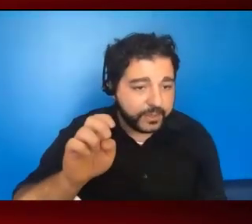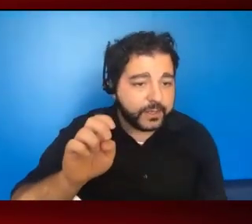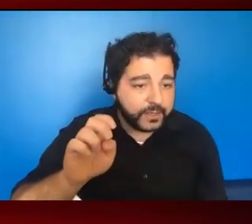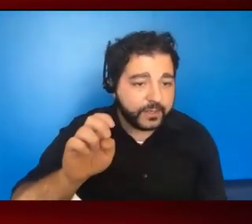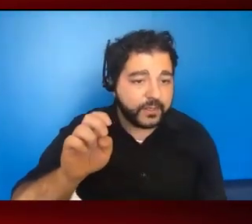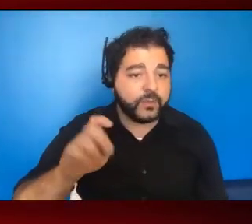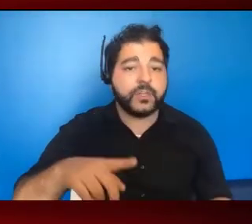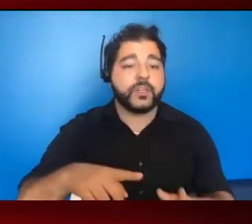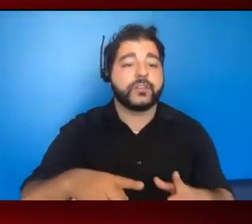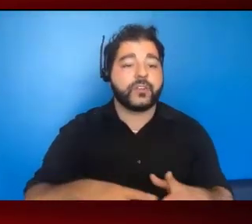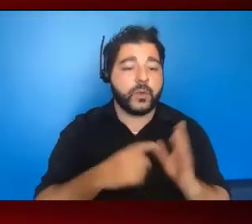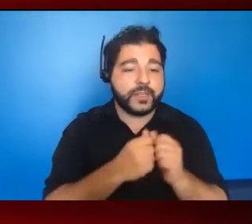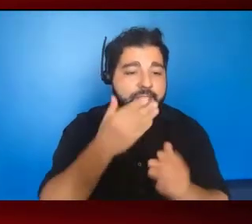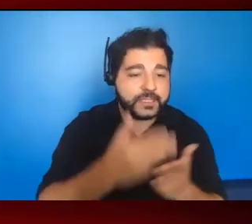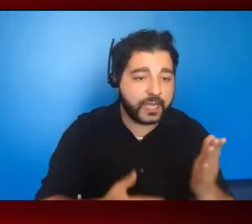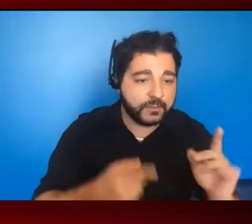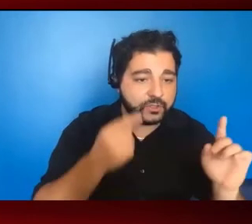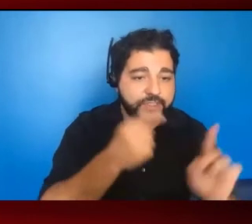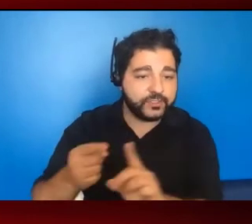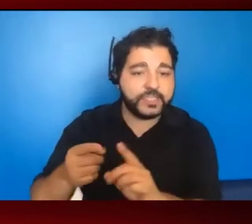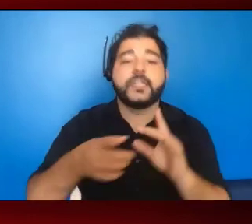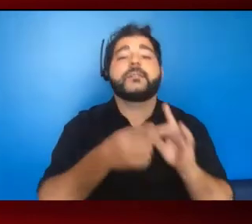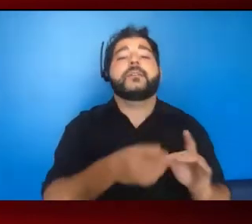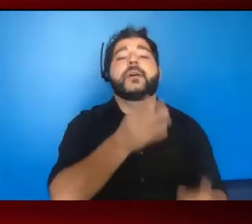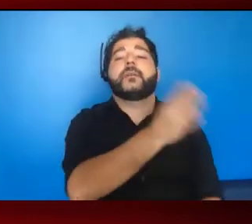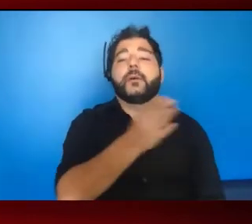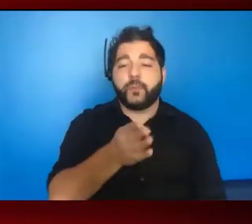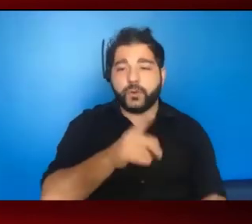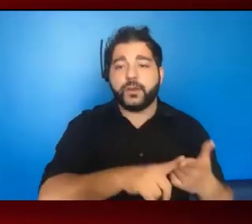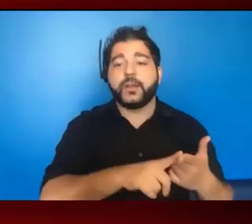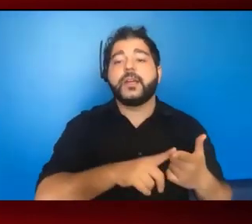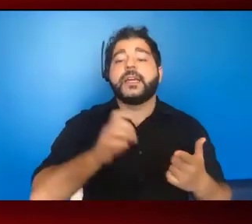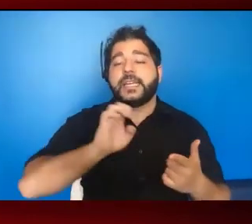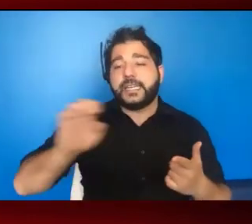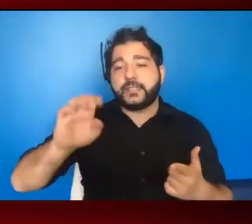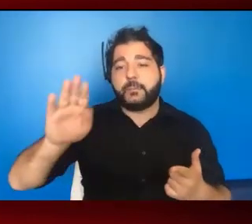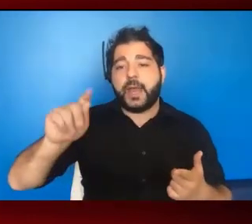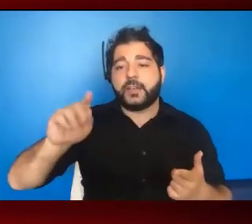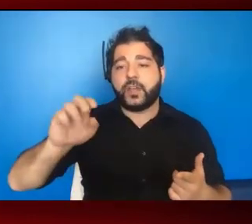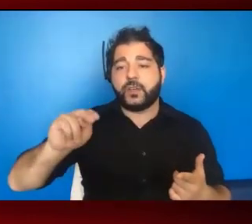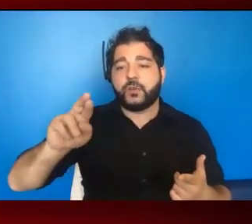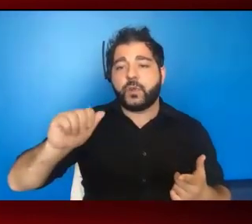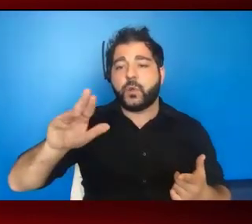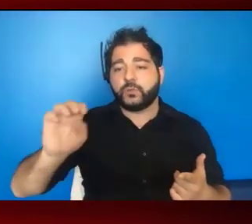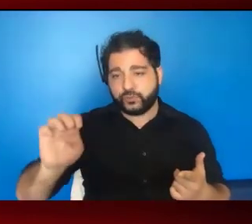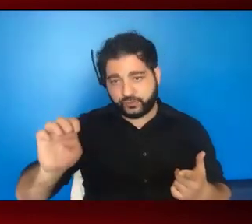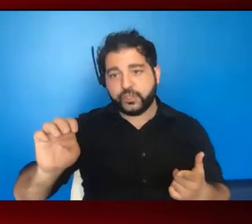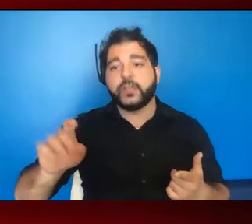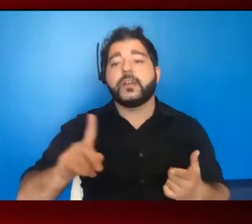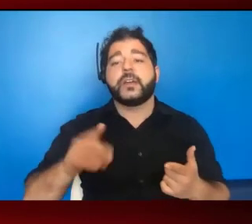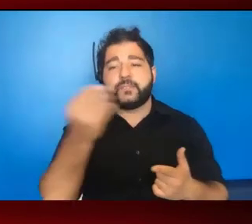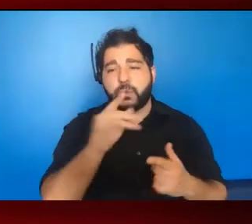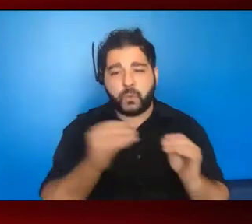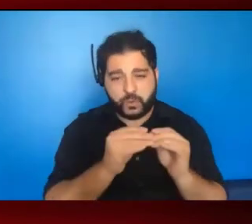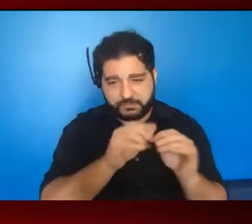some jurisdictions, specifically Baltimore, DeKalb County, East Baton Rouge. So we'll talk more about a couple of those in a moment.